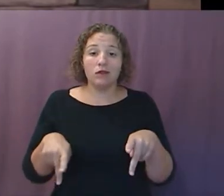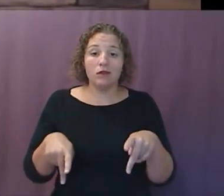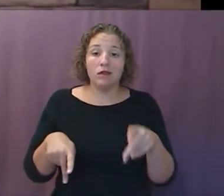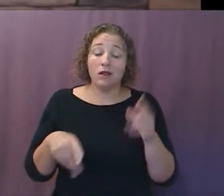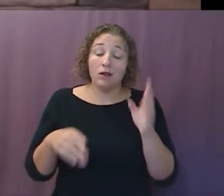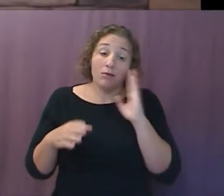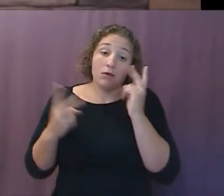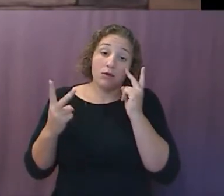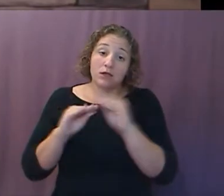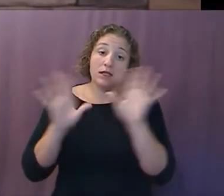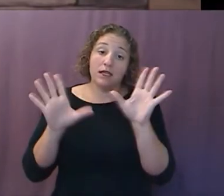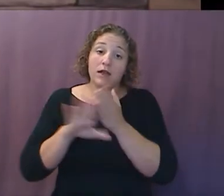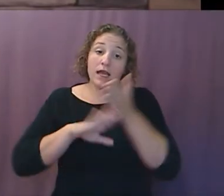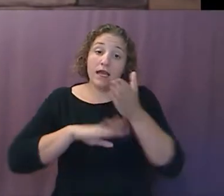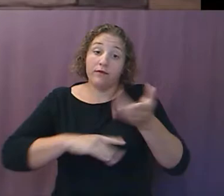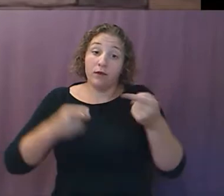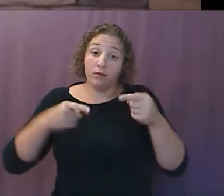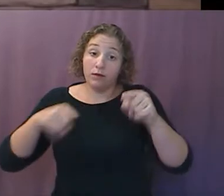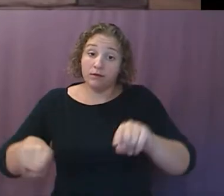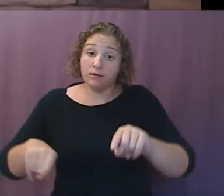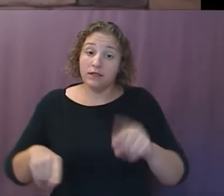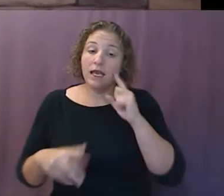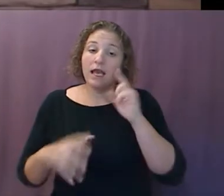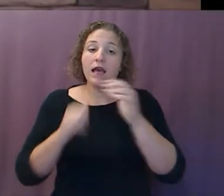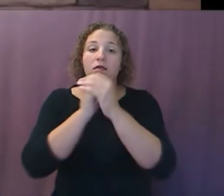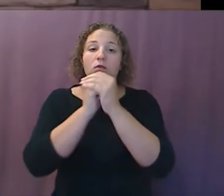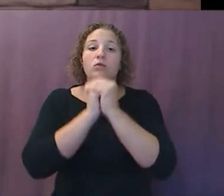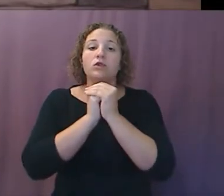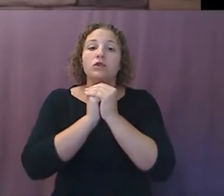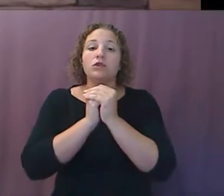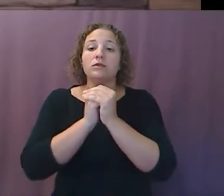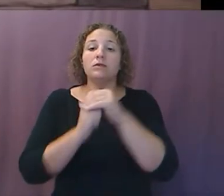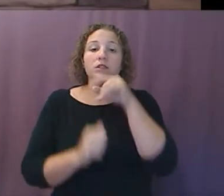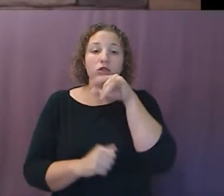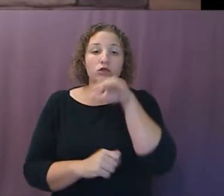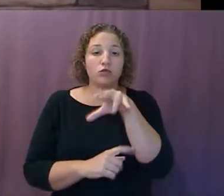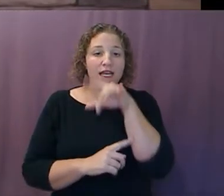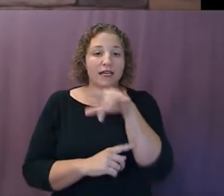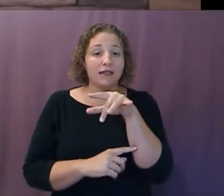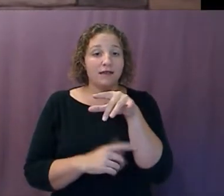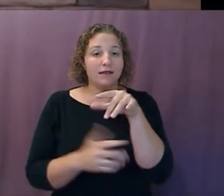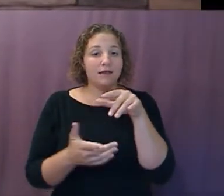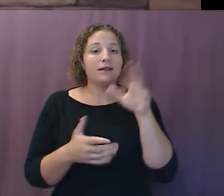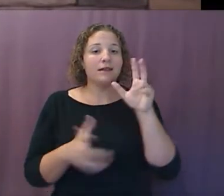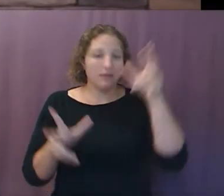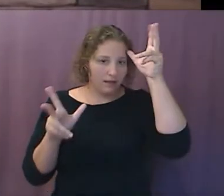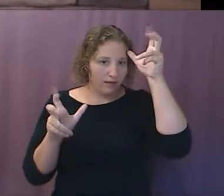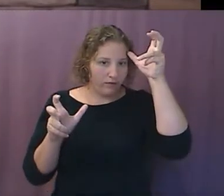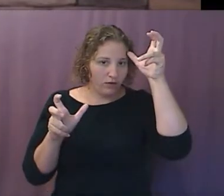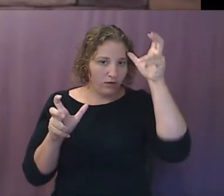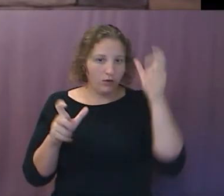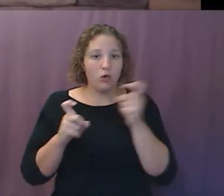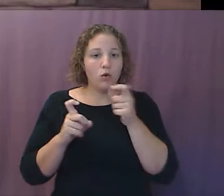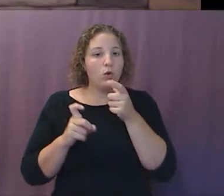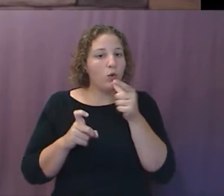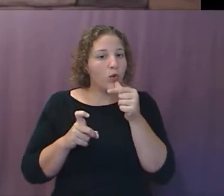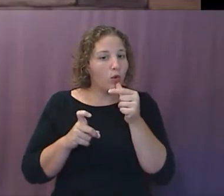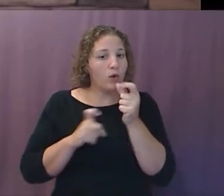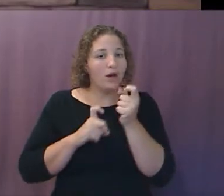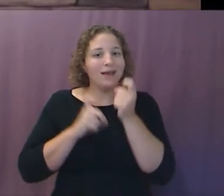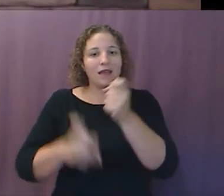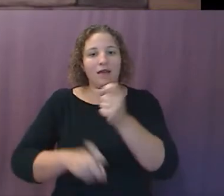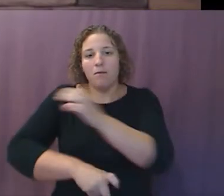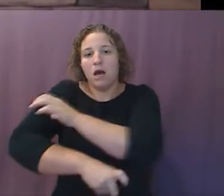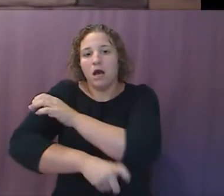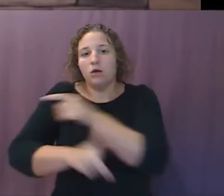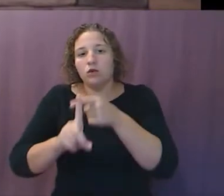And they worshipped the dragon, again the devil from chapter 12, which gave power unto the beast, the Antichrist.